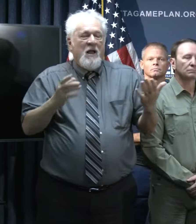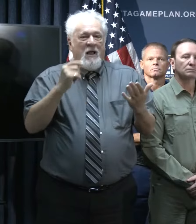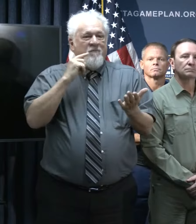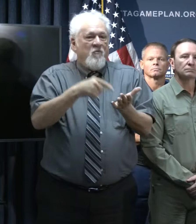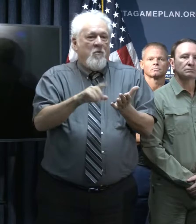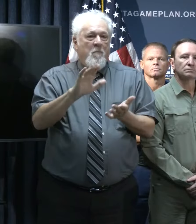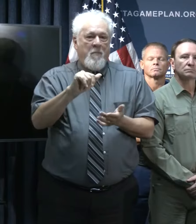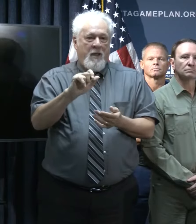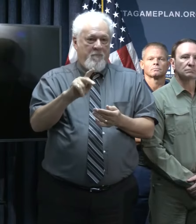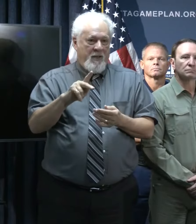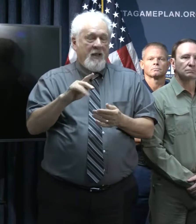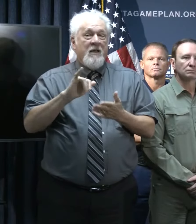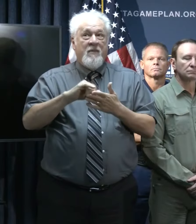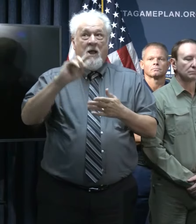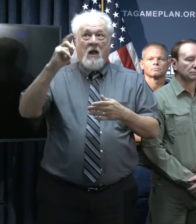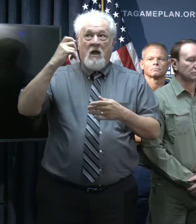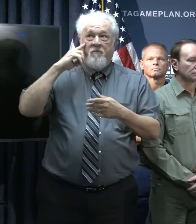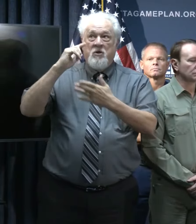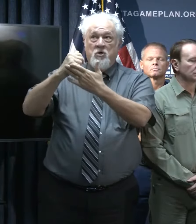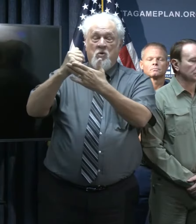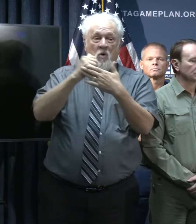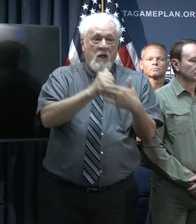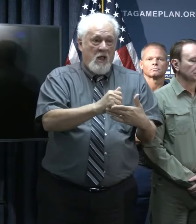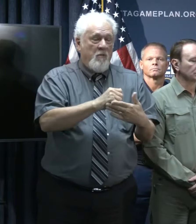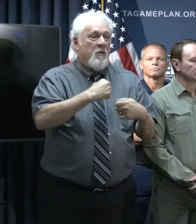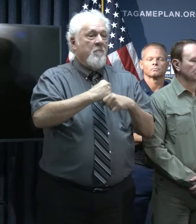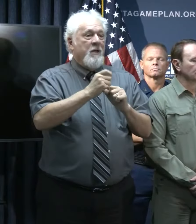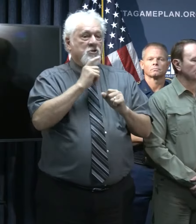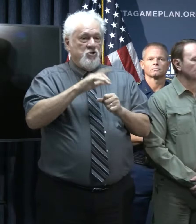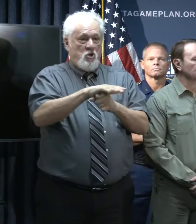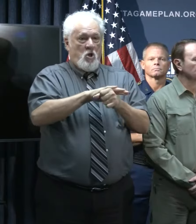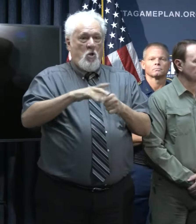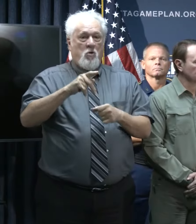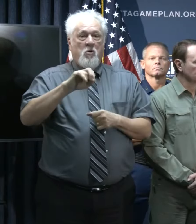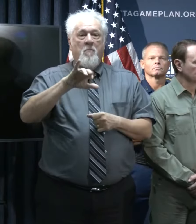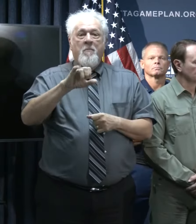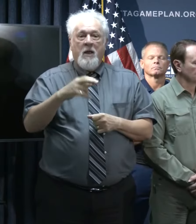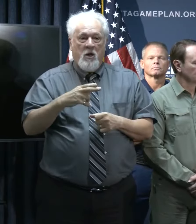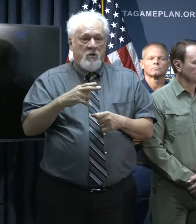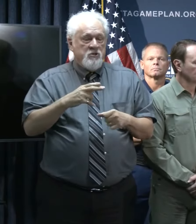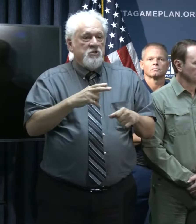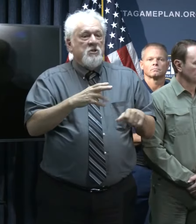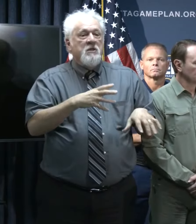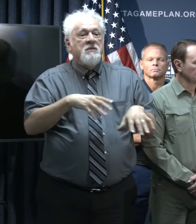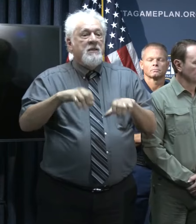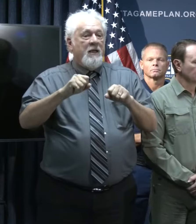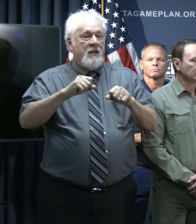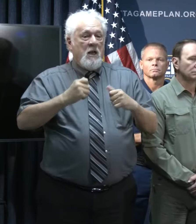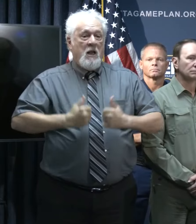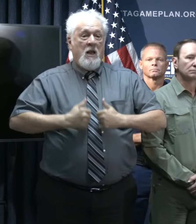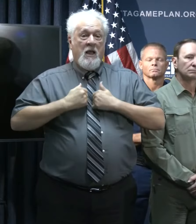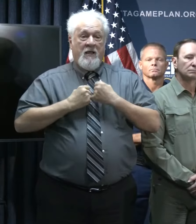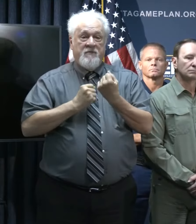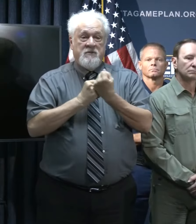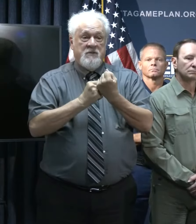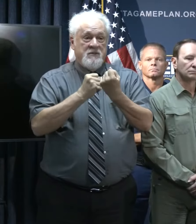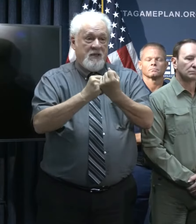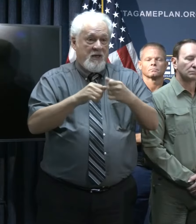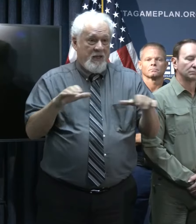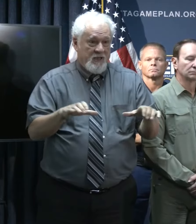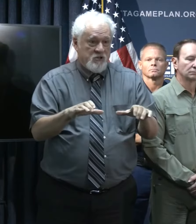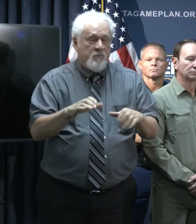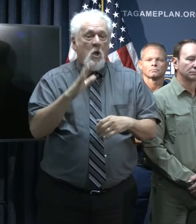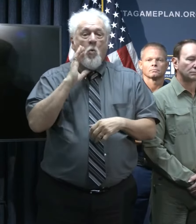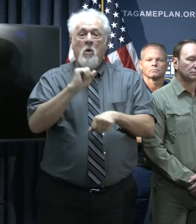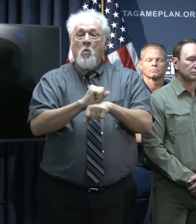is for the government right now to be able to help them make sure that we're taking life-sustaining, life-supporting actions. We'll continue to work closely with the